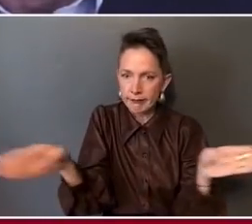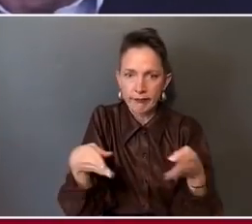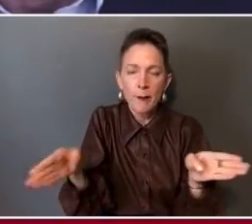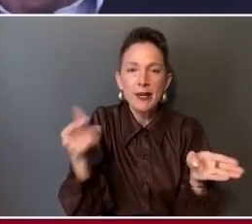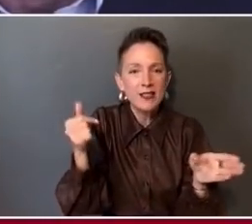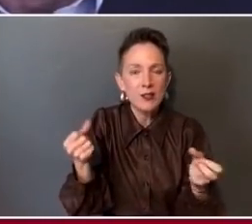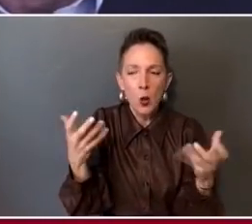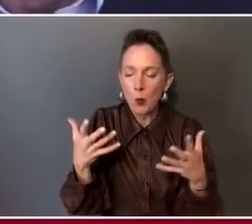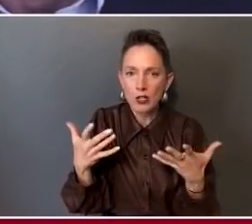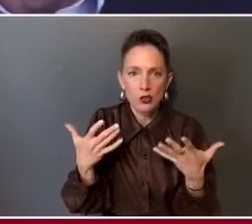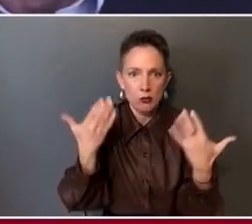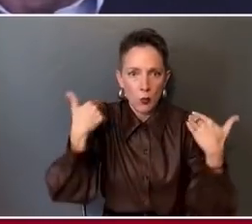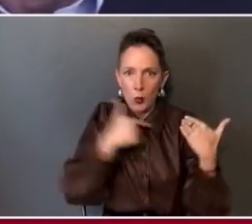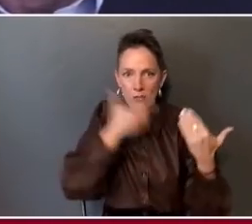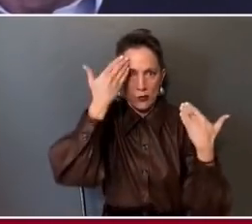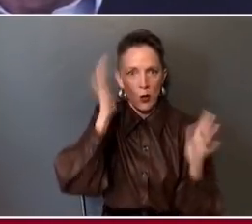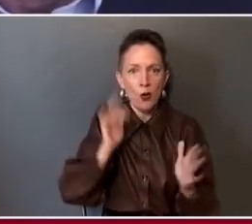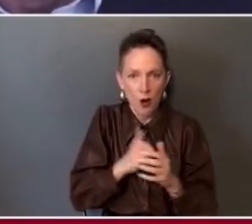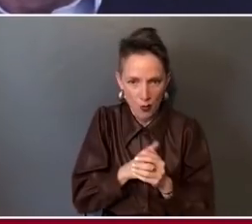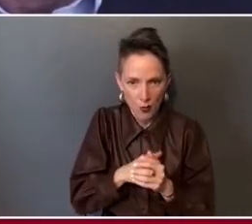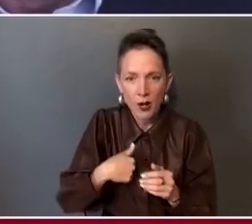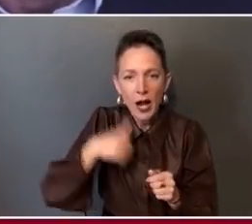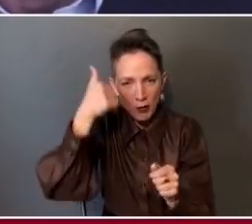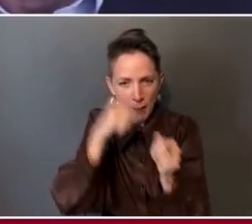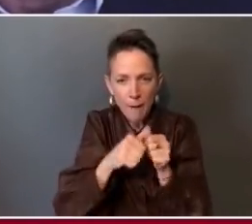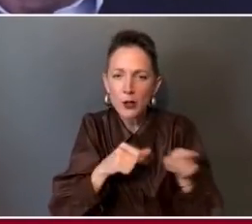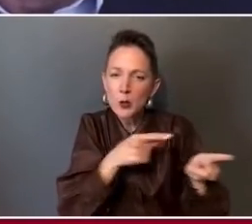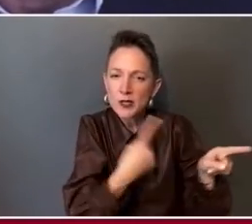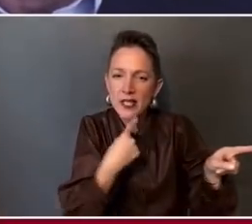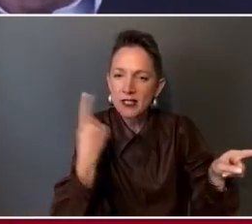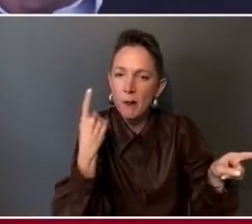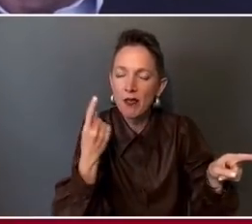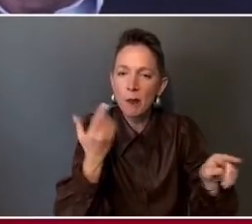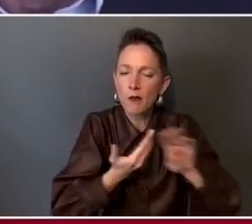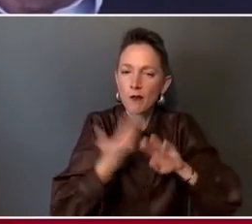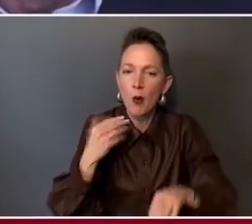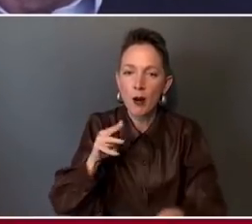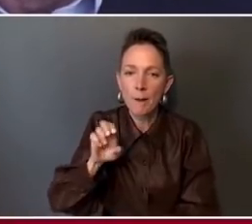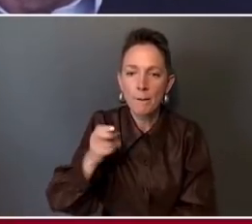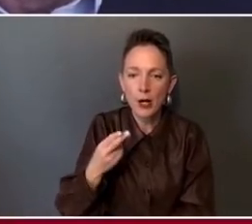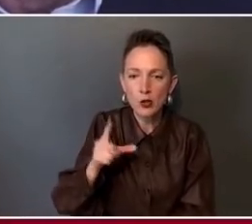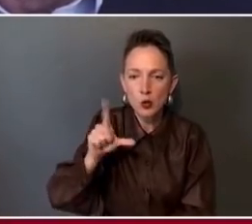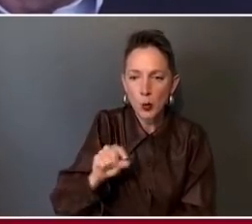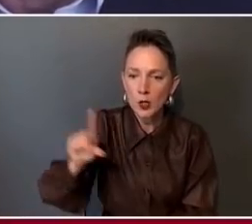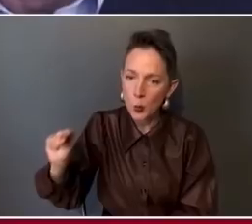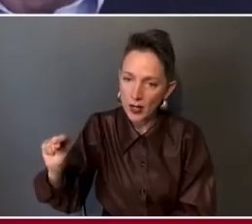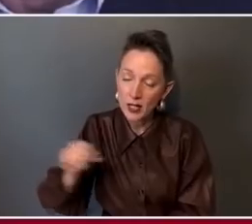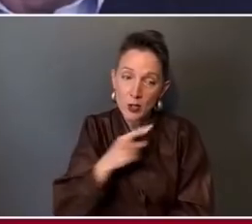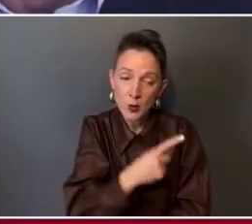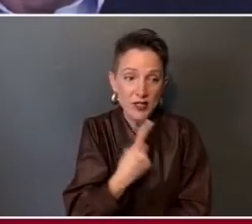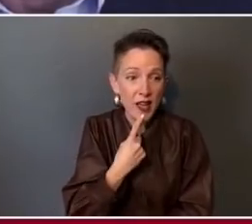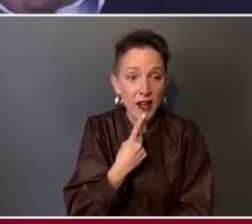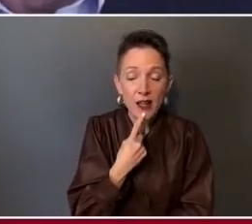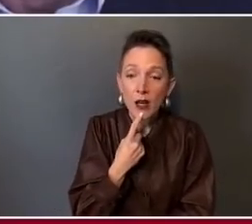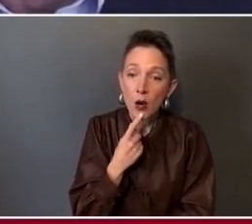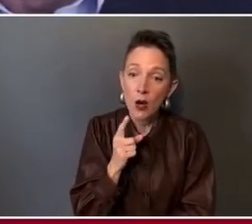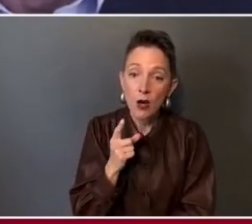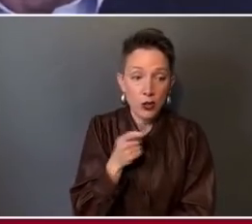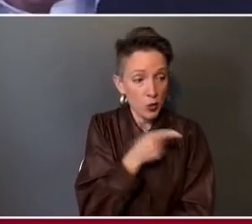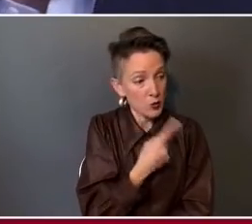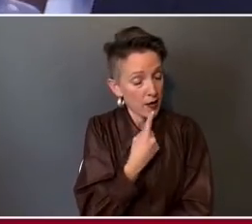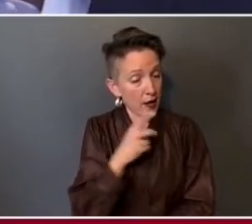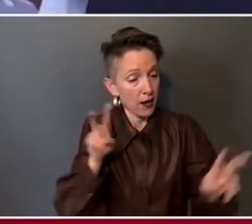uncertainty. And I remember something you said to me in March of 2020, which is that there's only going to be a certain amount